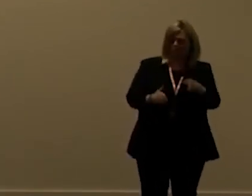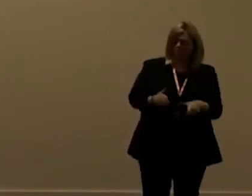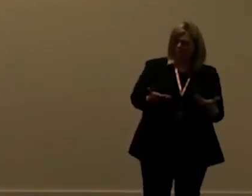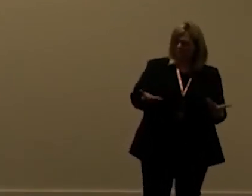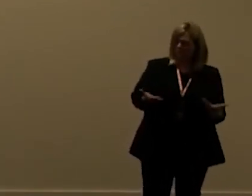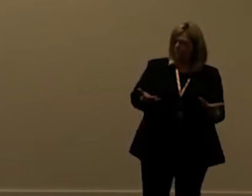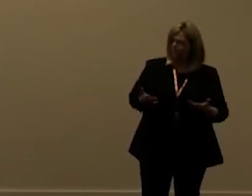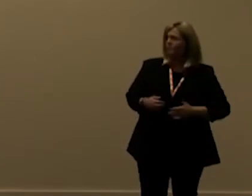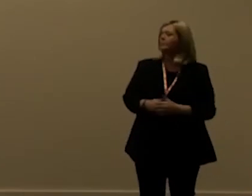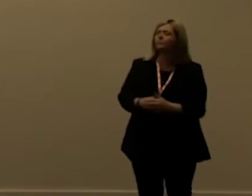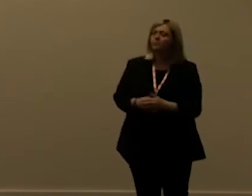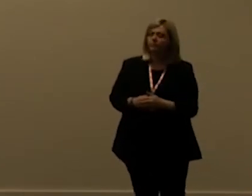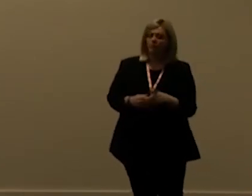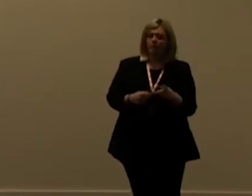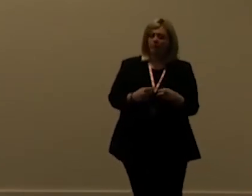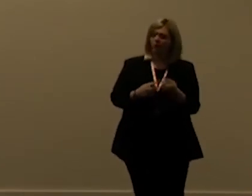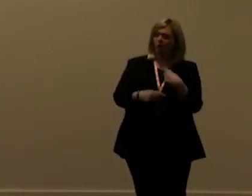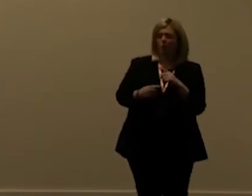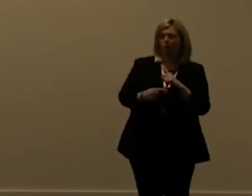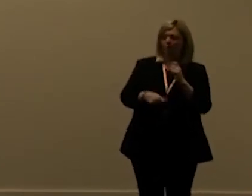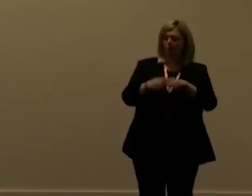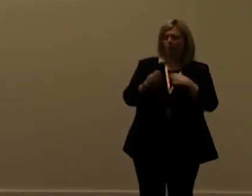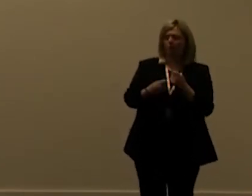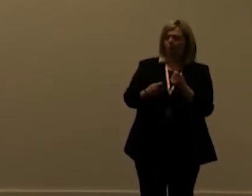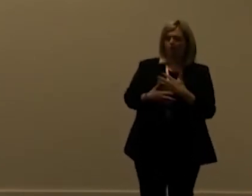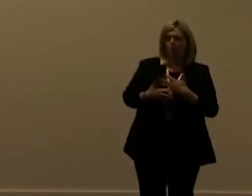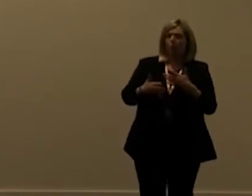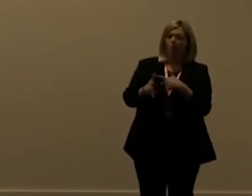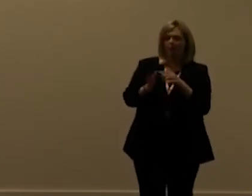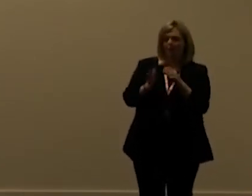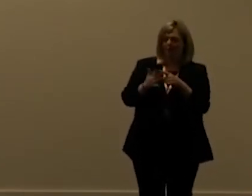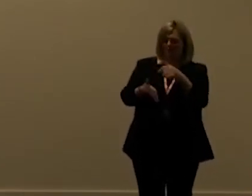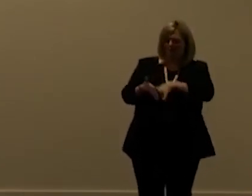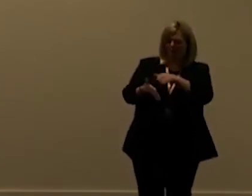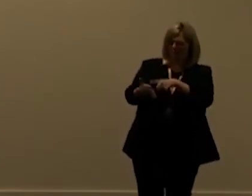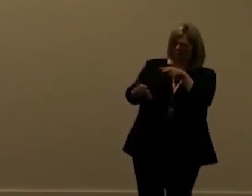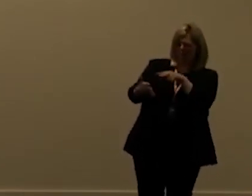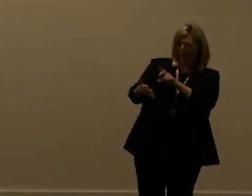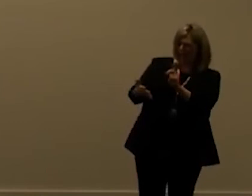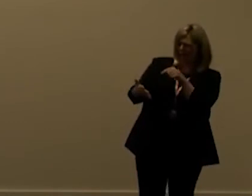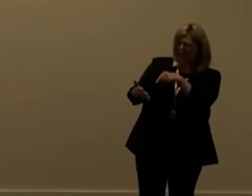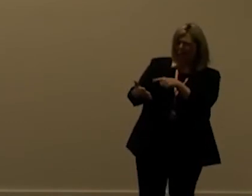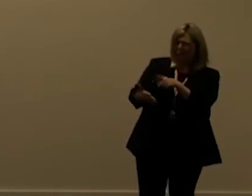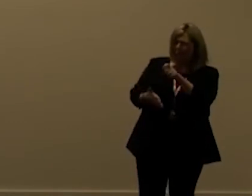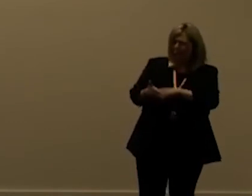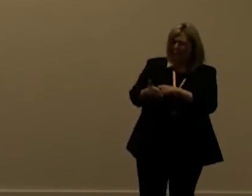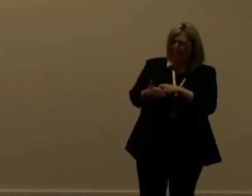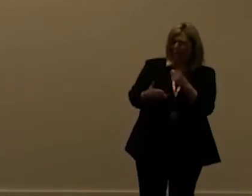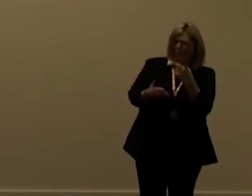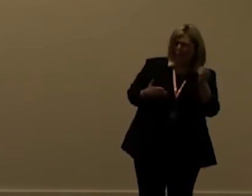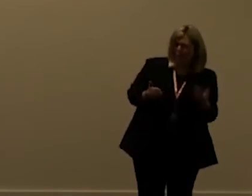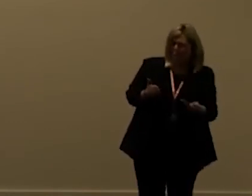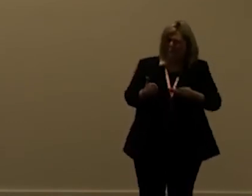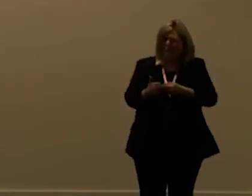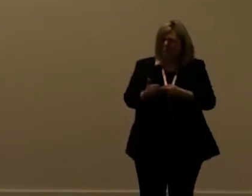and then they all of sudden they get like a huge api bill it's like oh you have to buy if they buy 100 excuse of